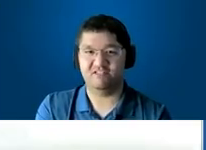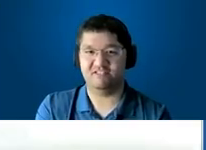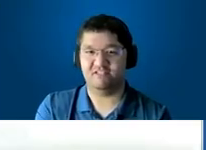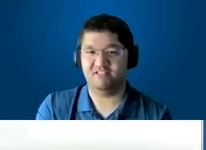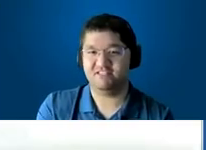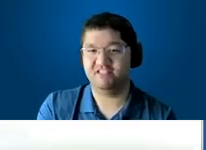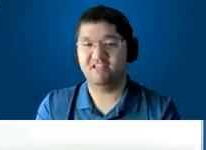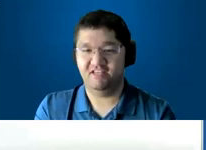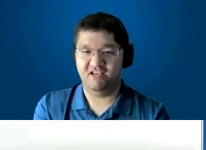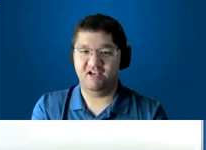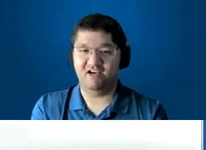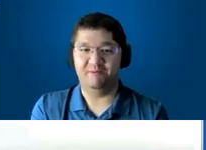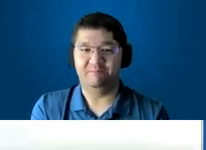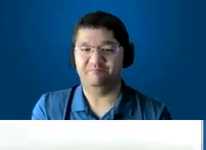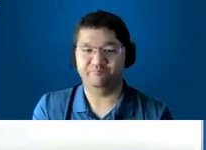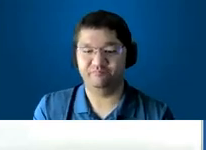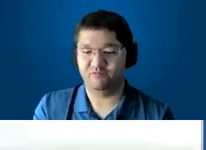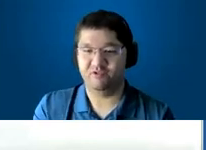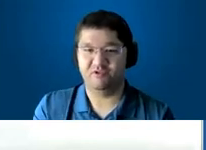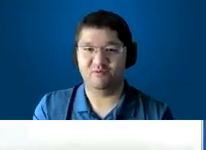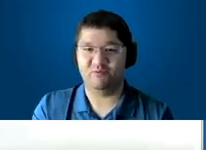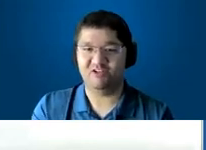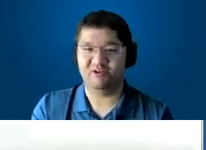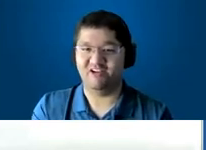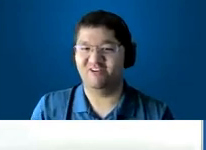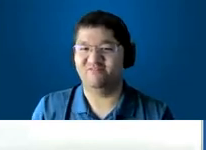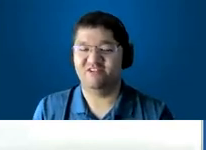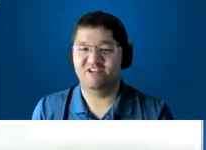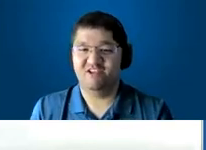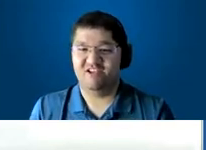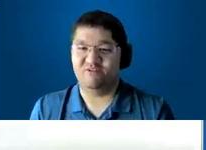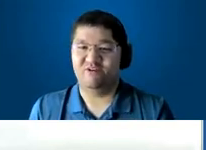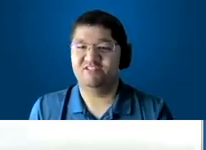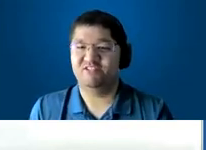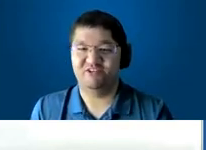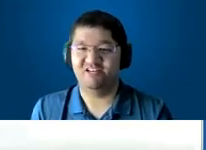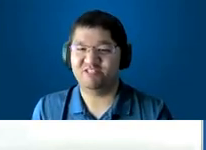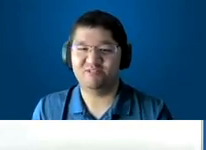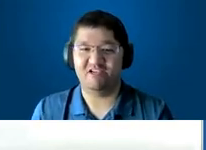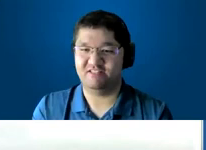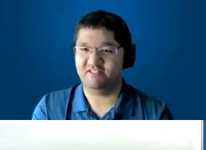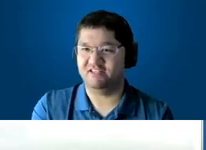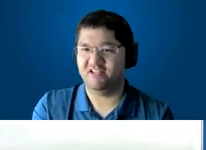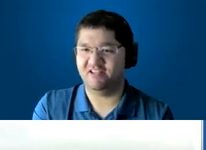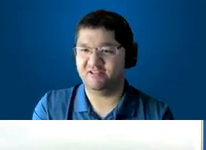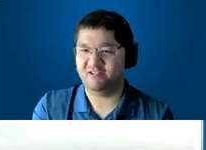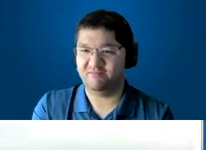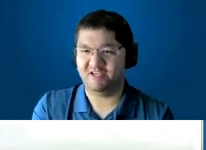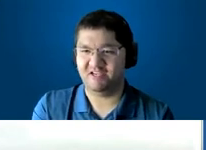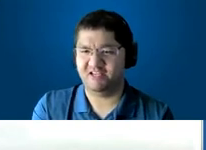everyone can see that um well welcome um everyone's to an unexpected